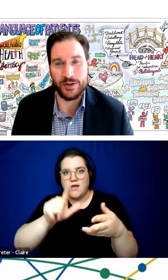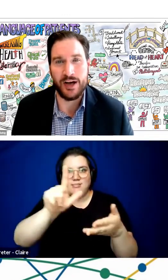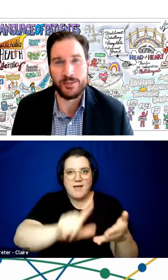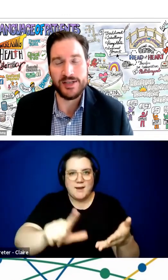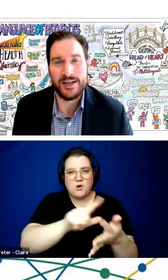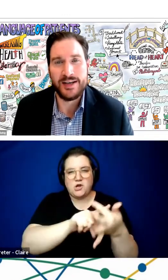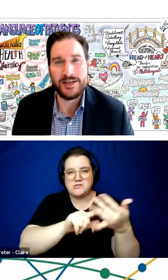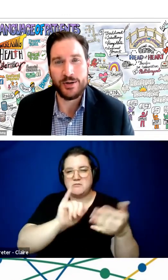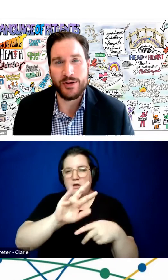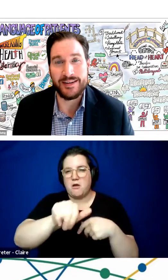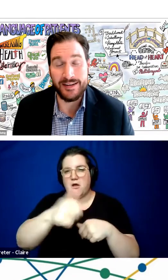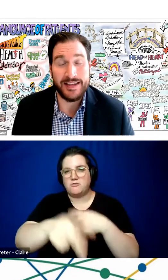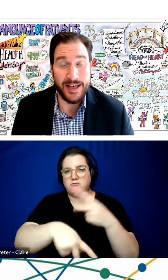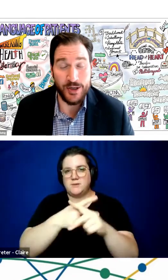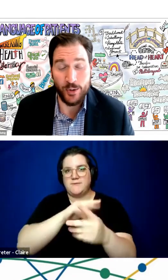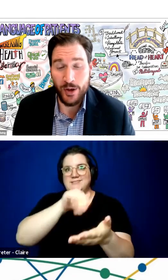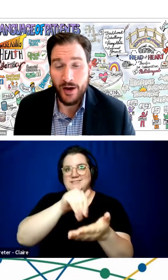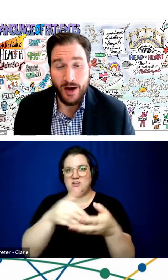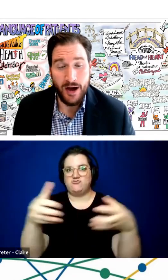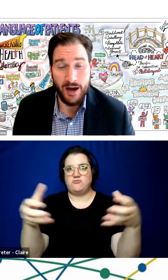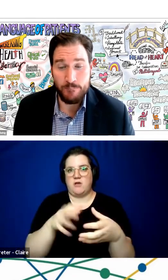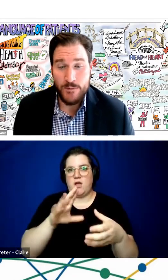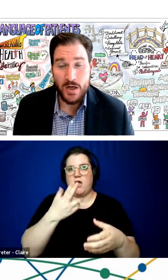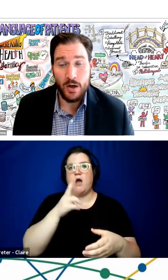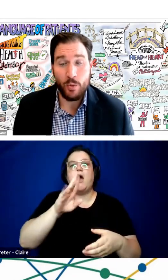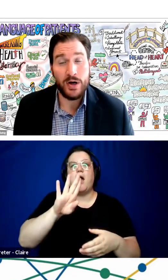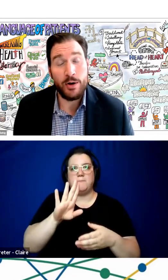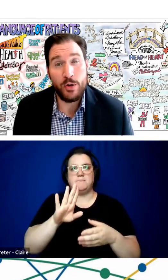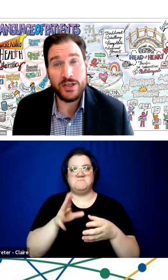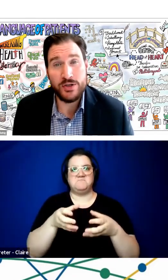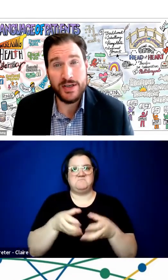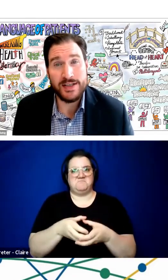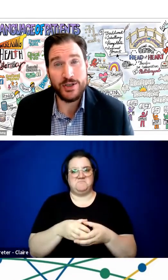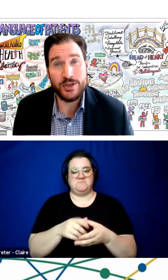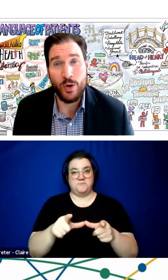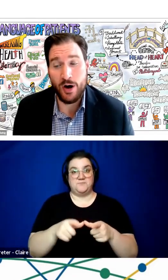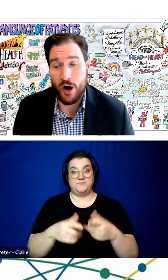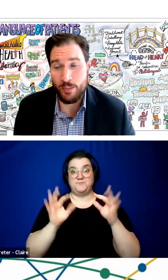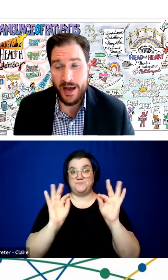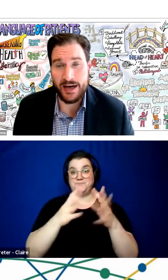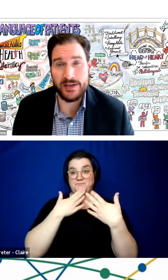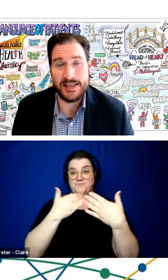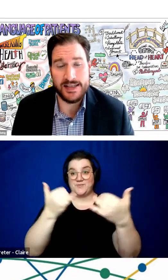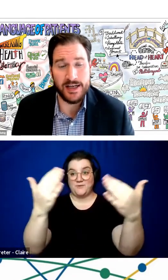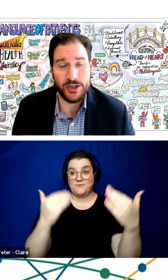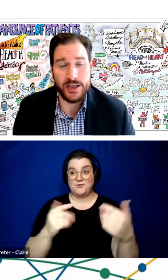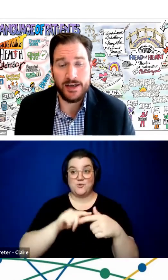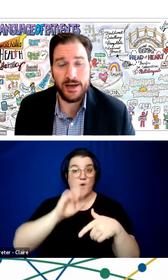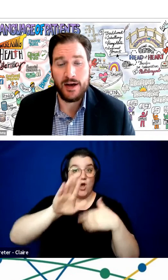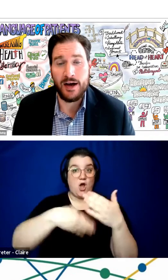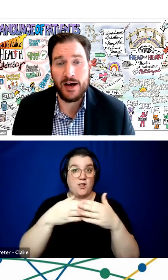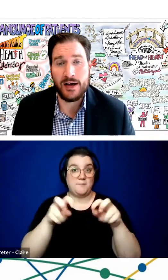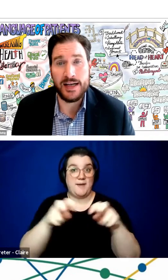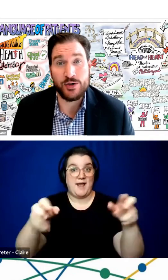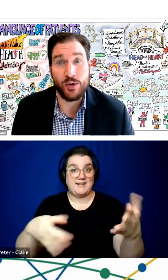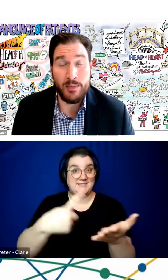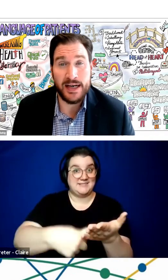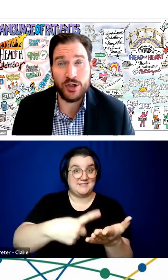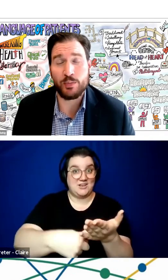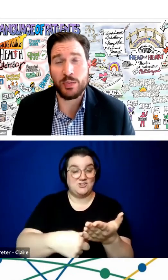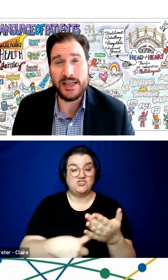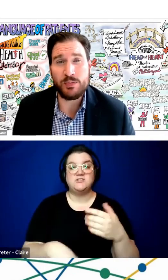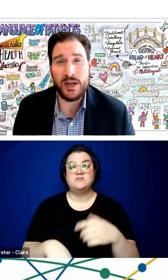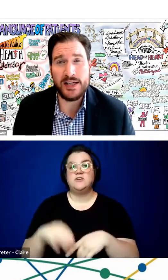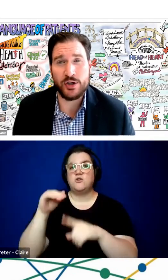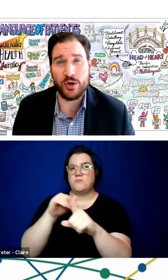of central hubs. So thank you. We're now going to transition to our all panelists discussion. As a